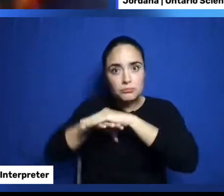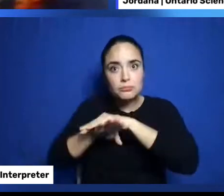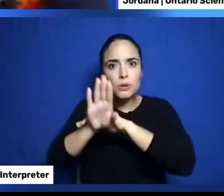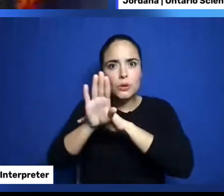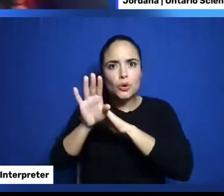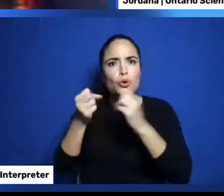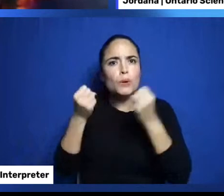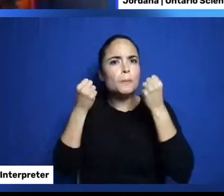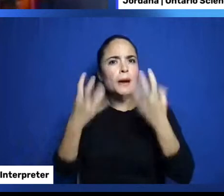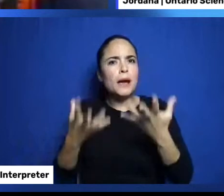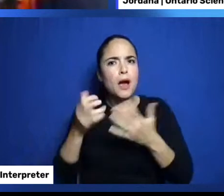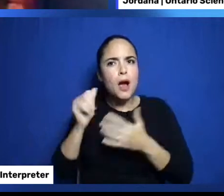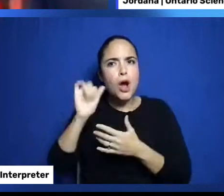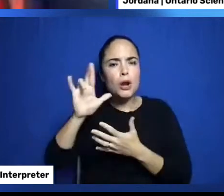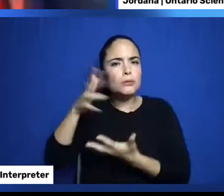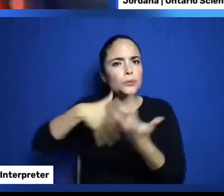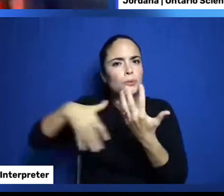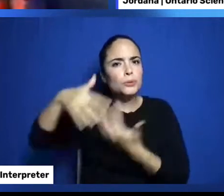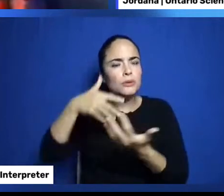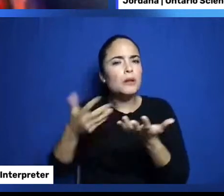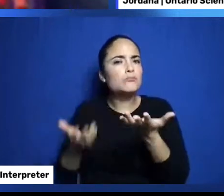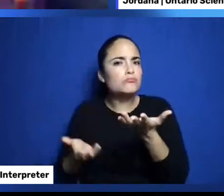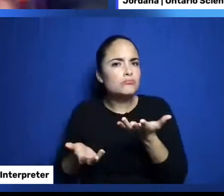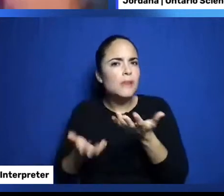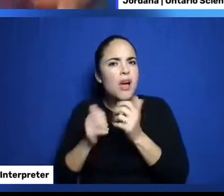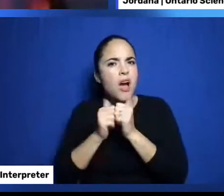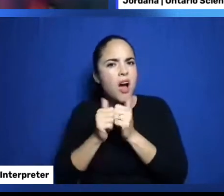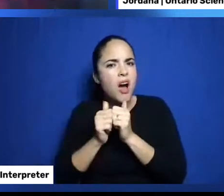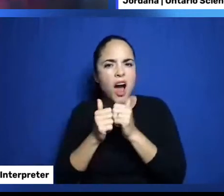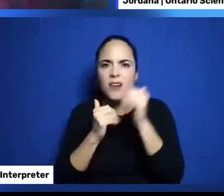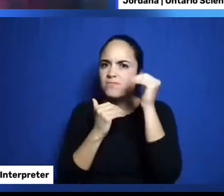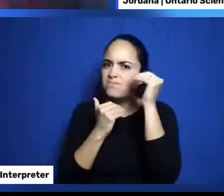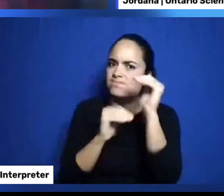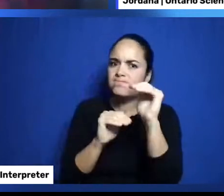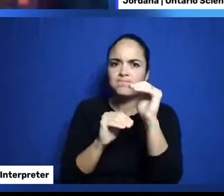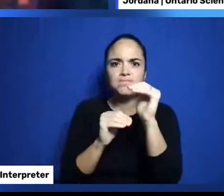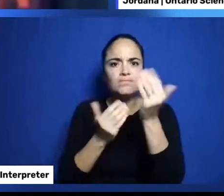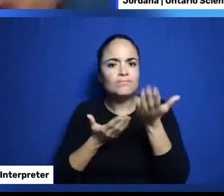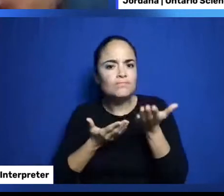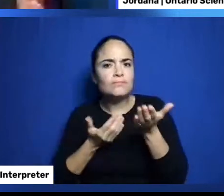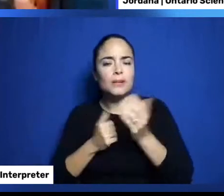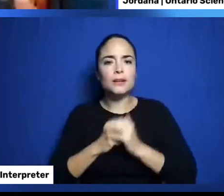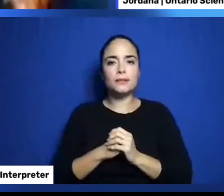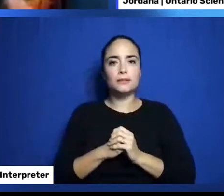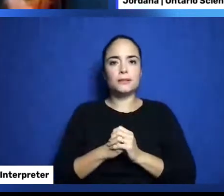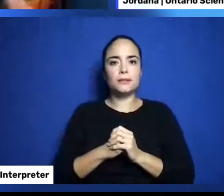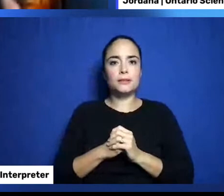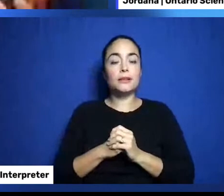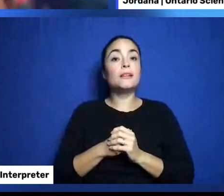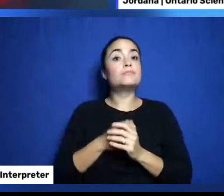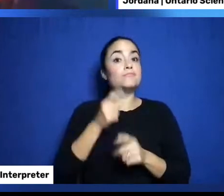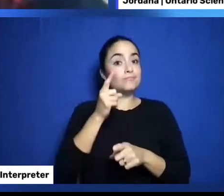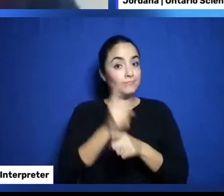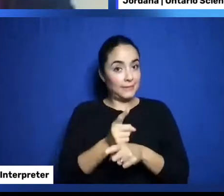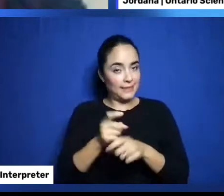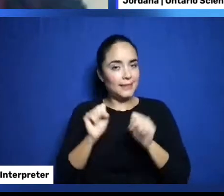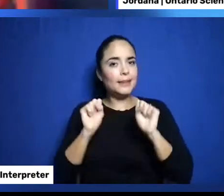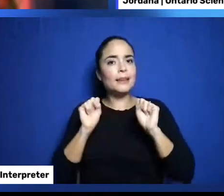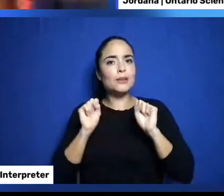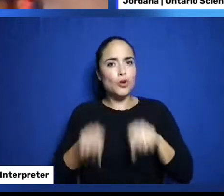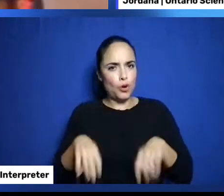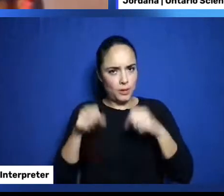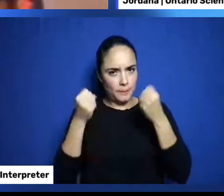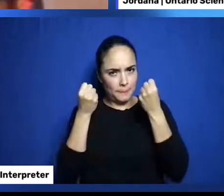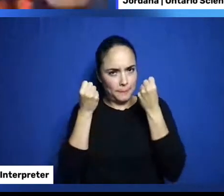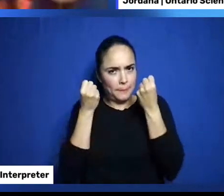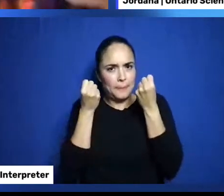You can adjust the amount of air coming in a teepee. So the outside of the teepee. We have a big canvas. As we call it. And